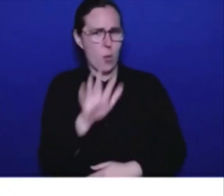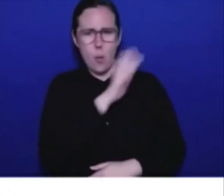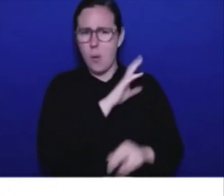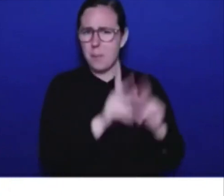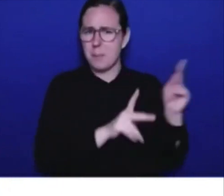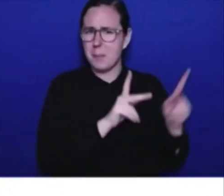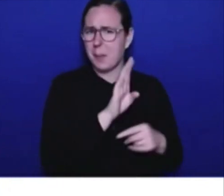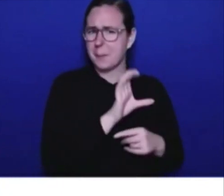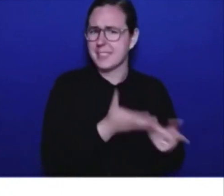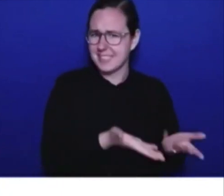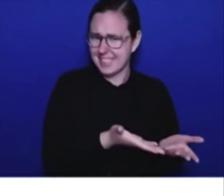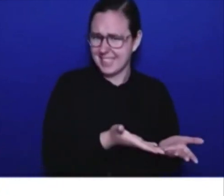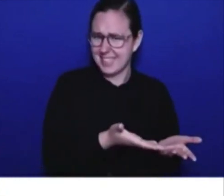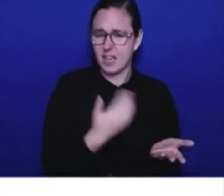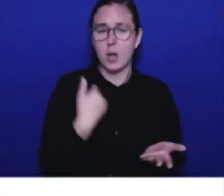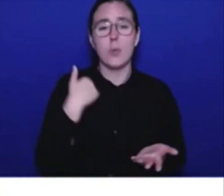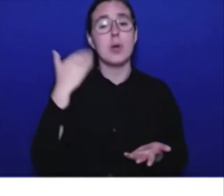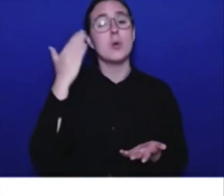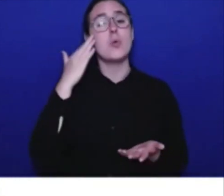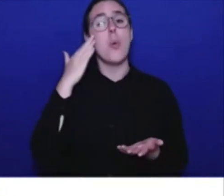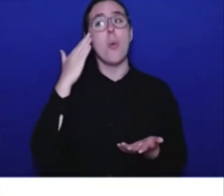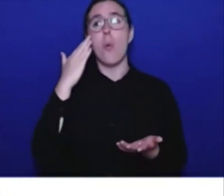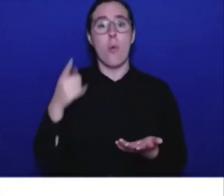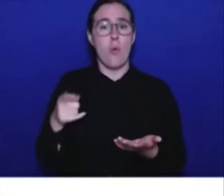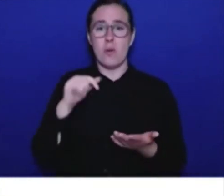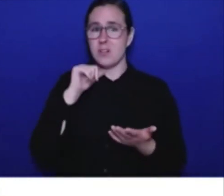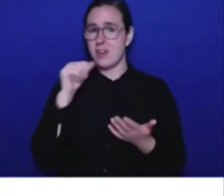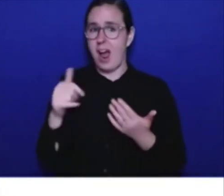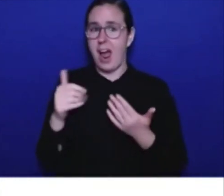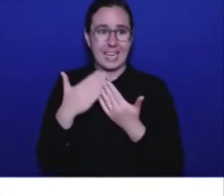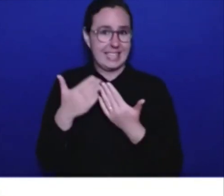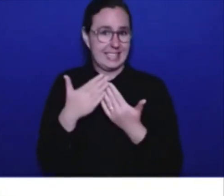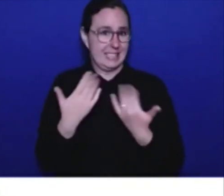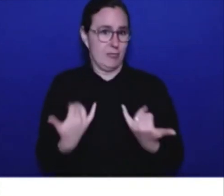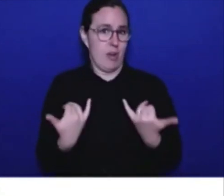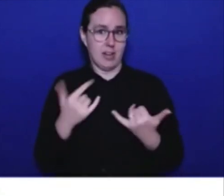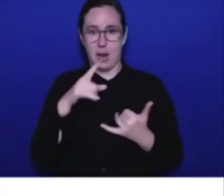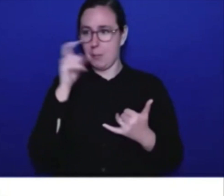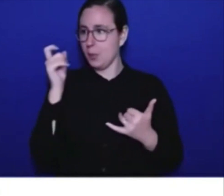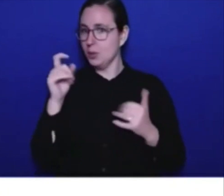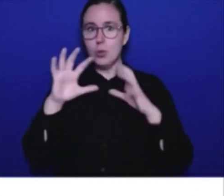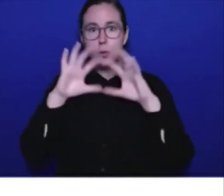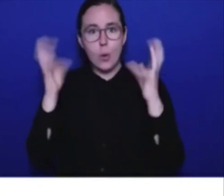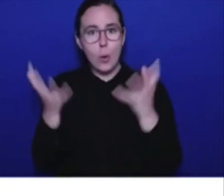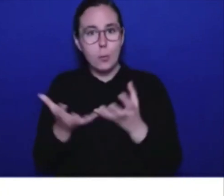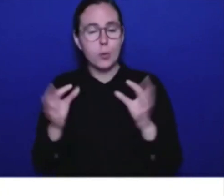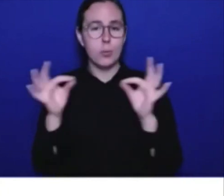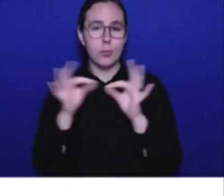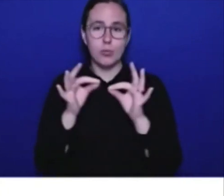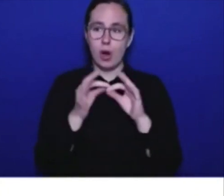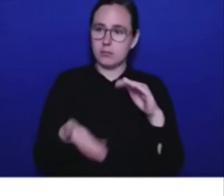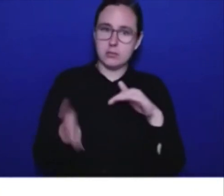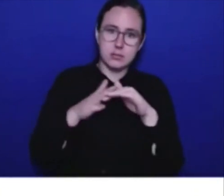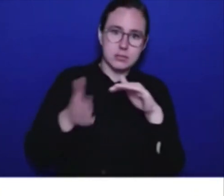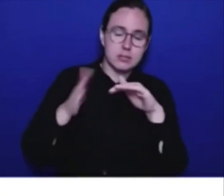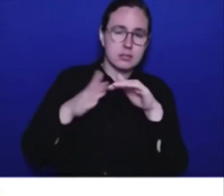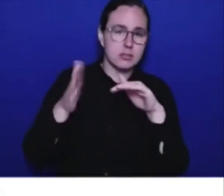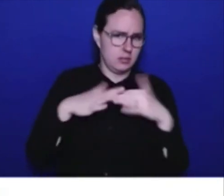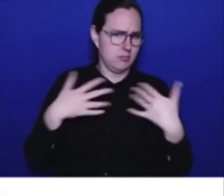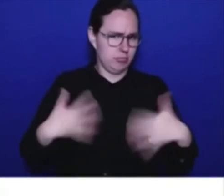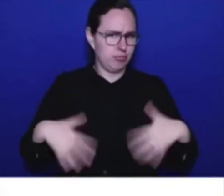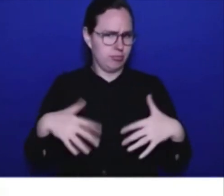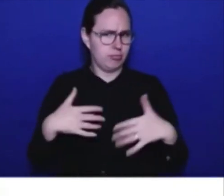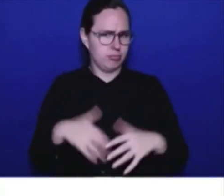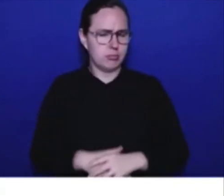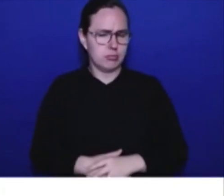some of those challenges we've seen around supply chain, global inflation, and so on. So the Commission has an important role to play